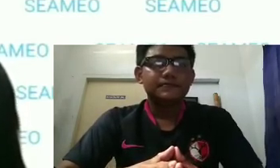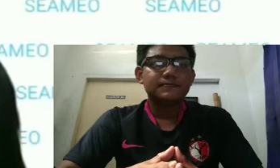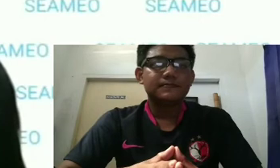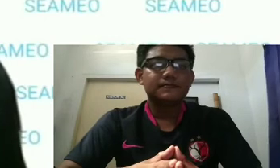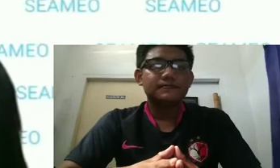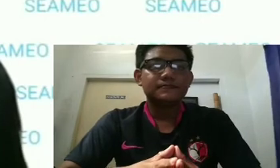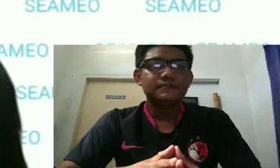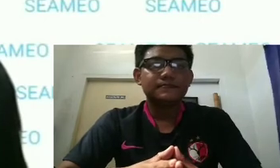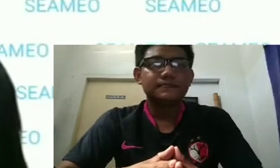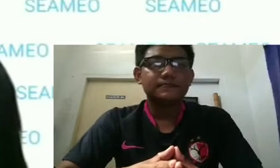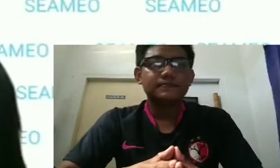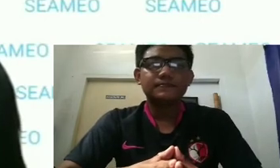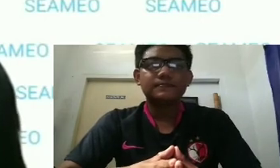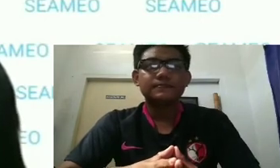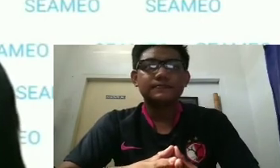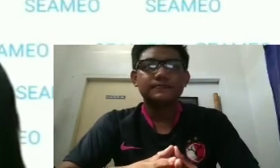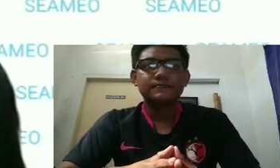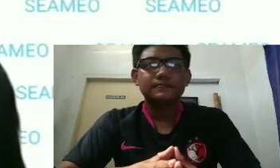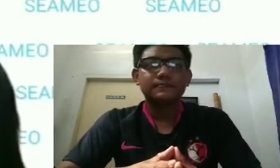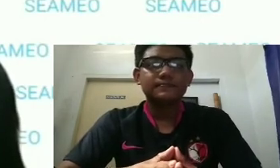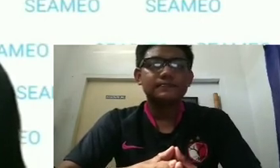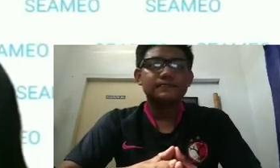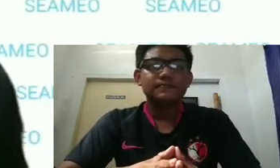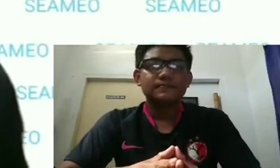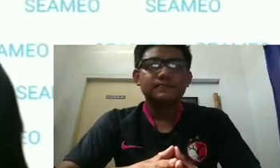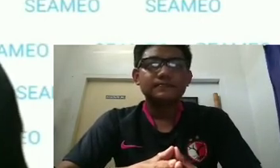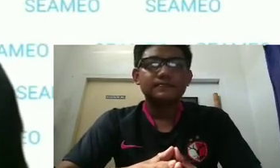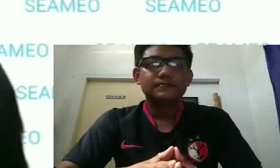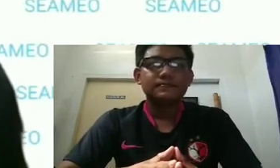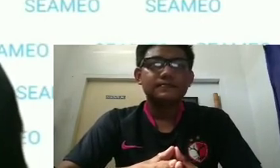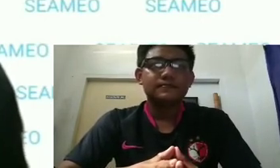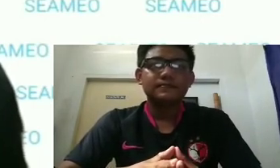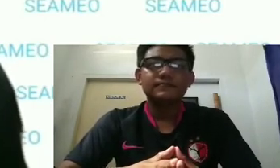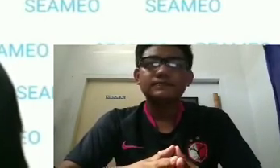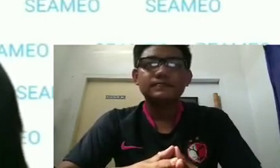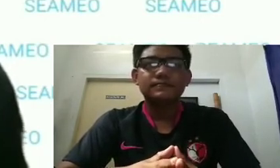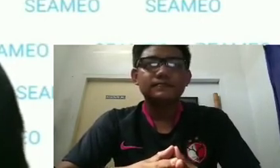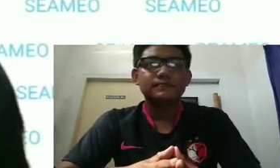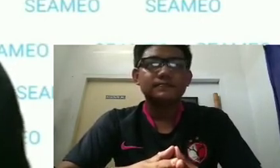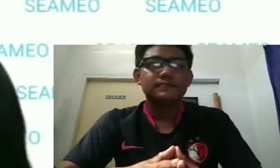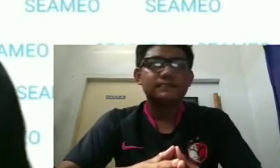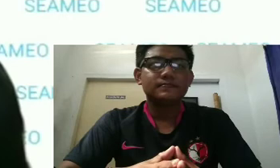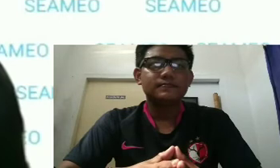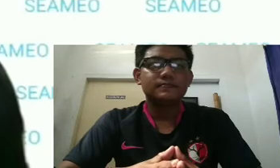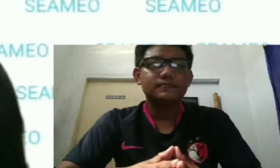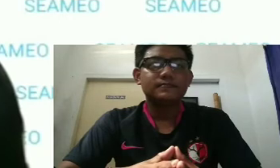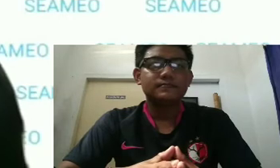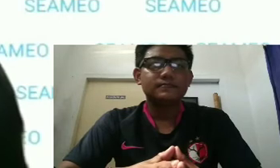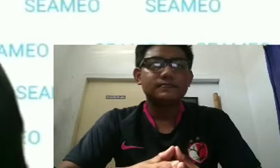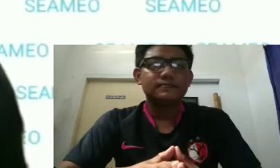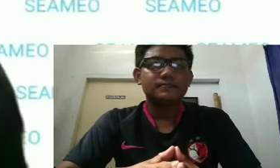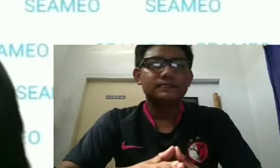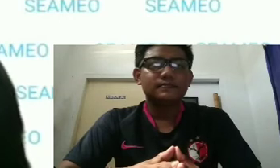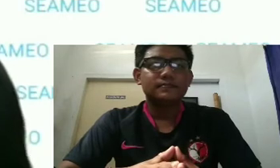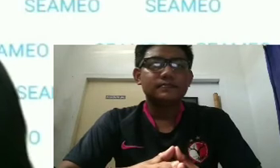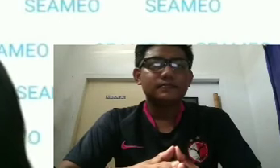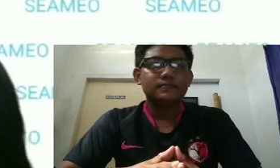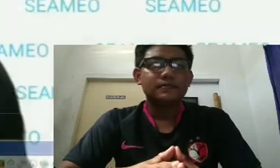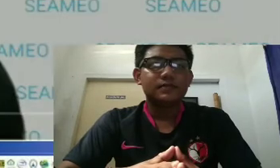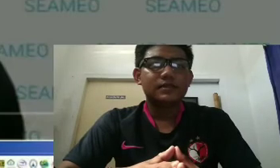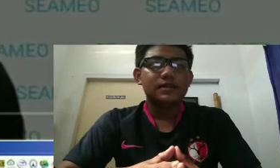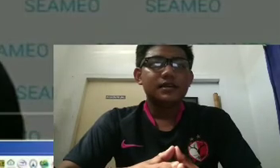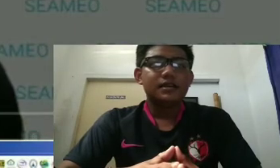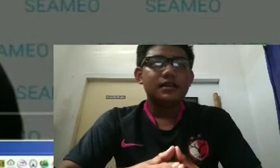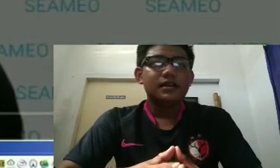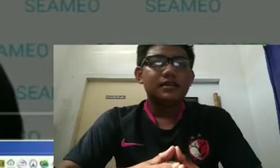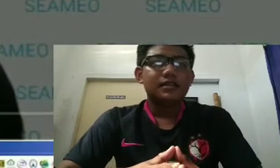5th of April with the theme Transformation and Innovation in the Post-COVID-19 Pandemic for Schools and